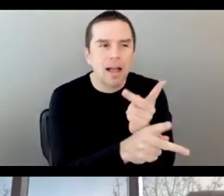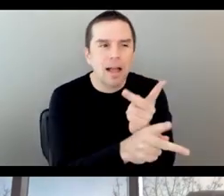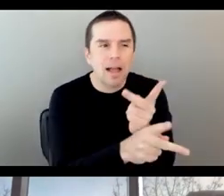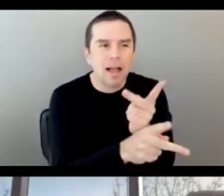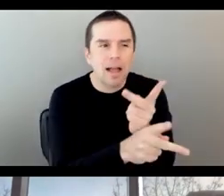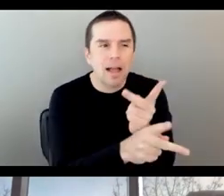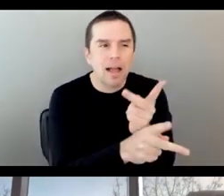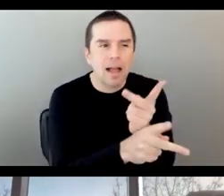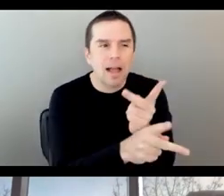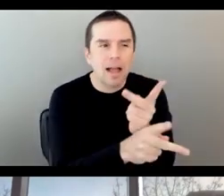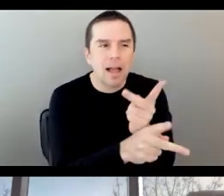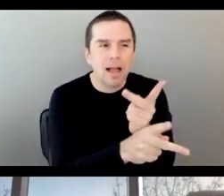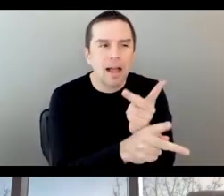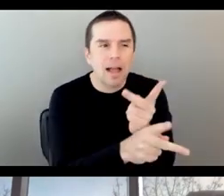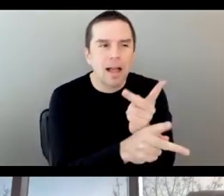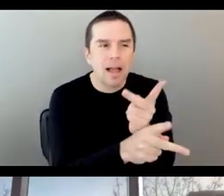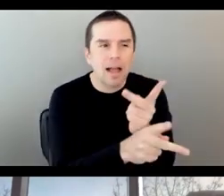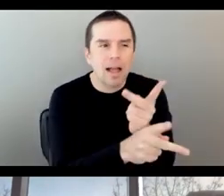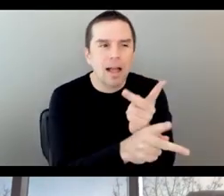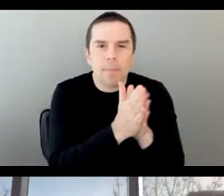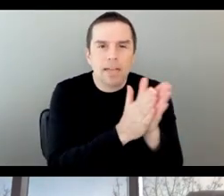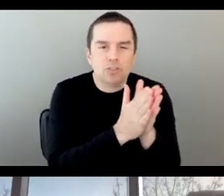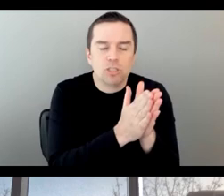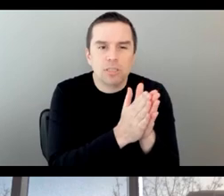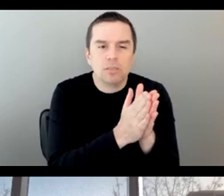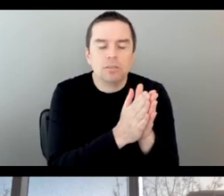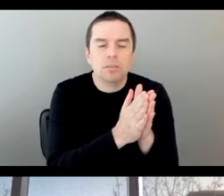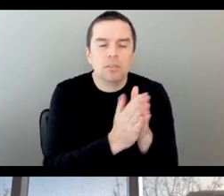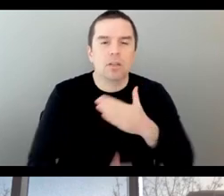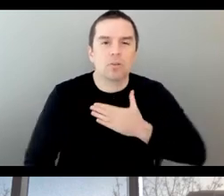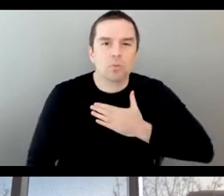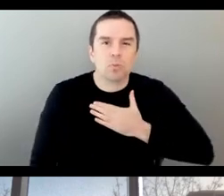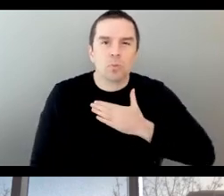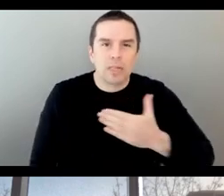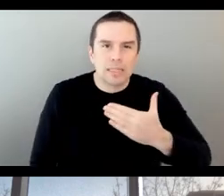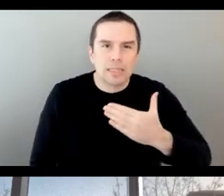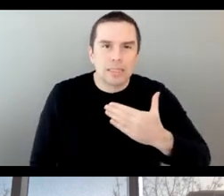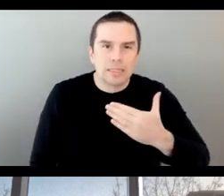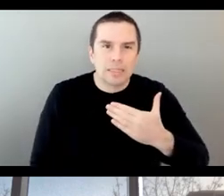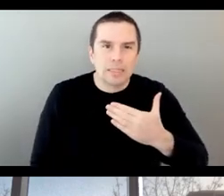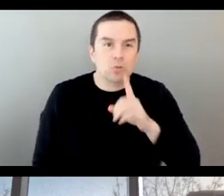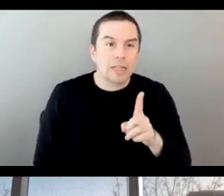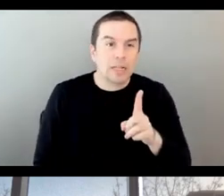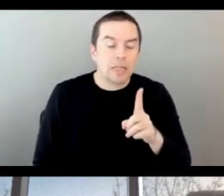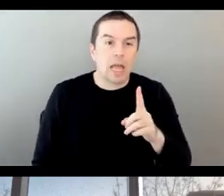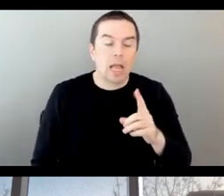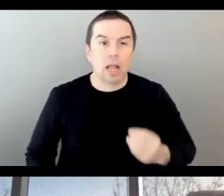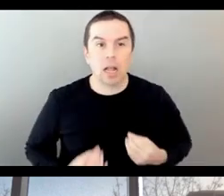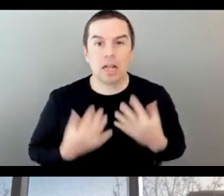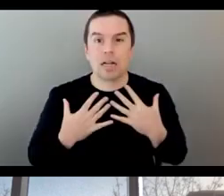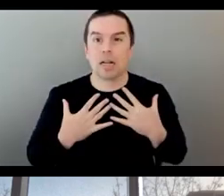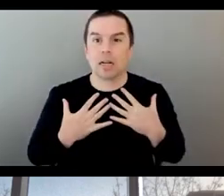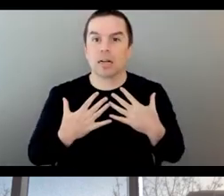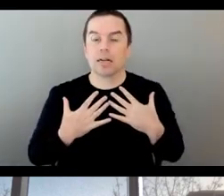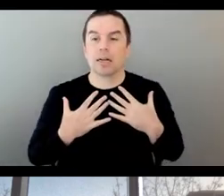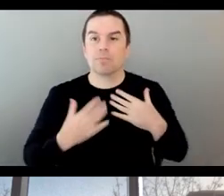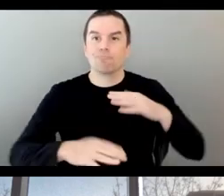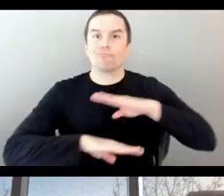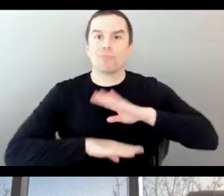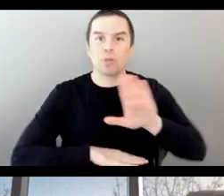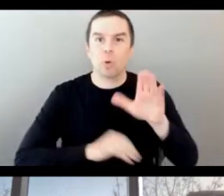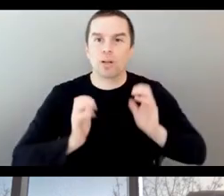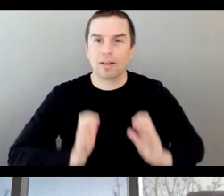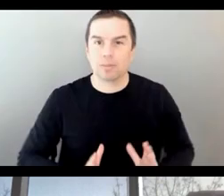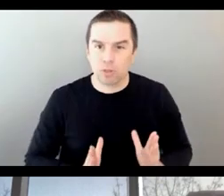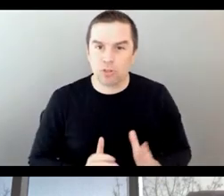of willingness to really delight them. And it came through in even the challenges that we had, you know,